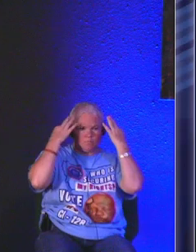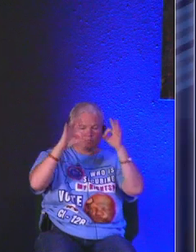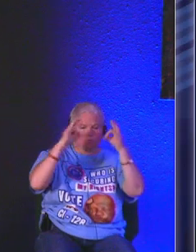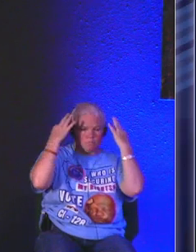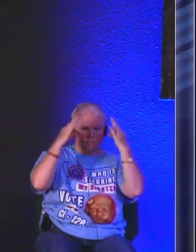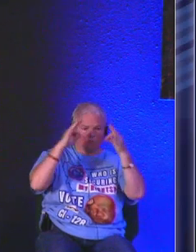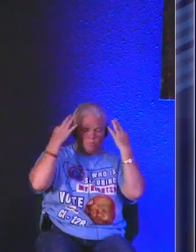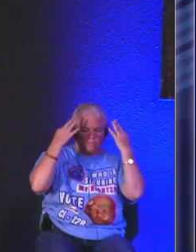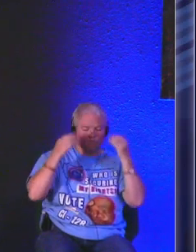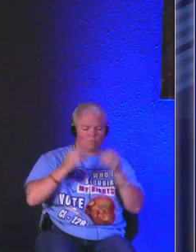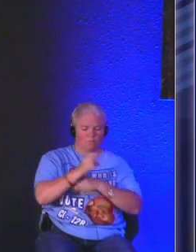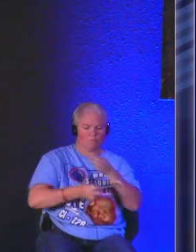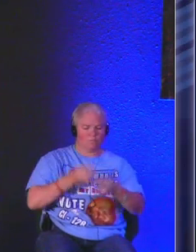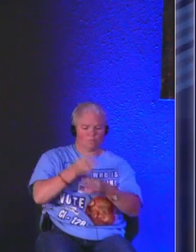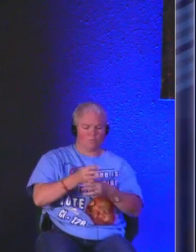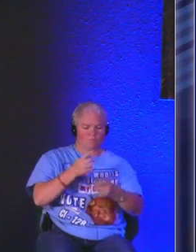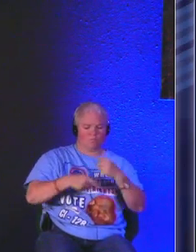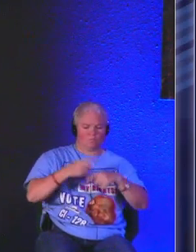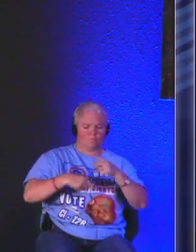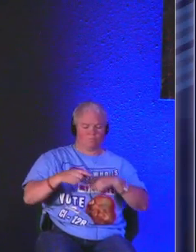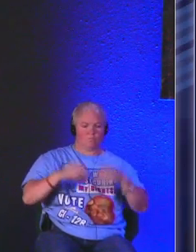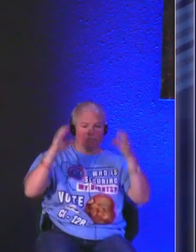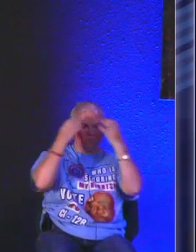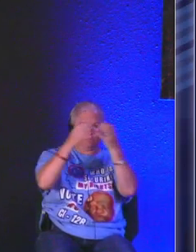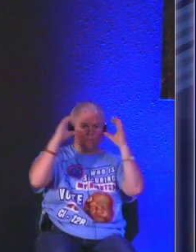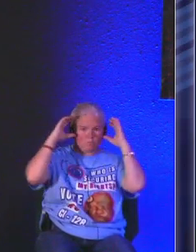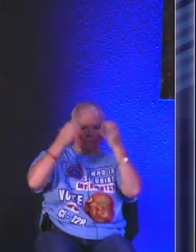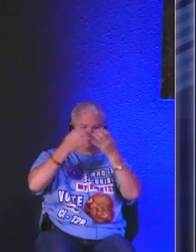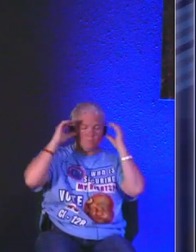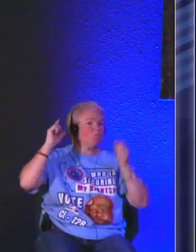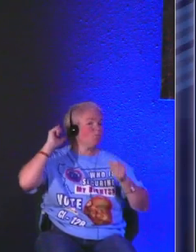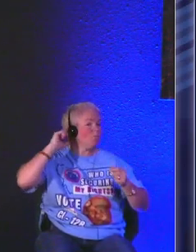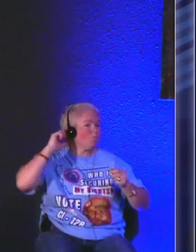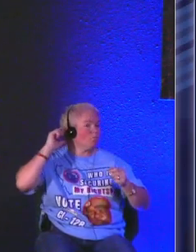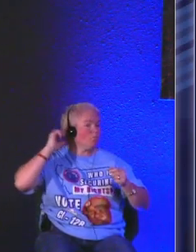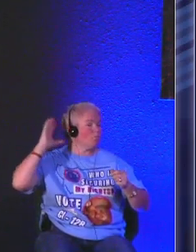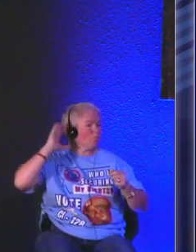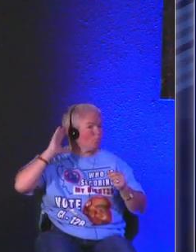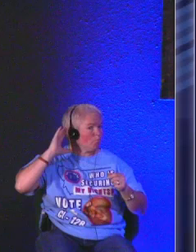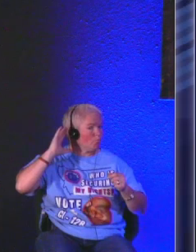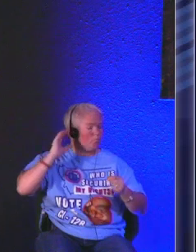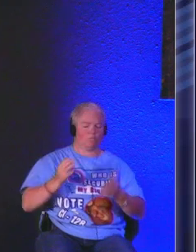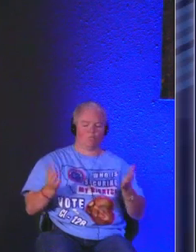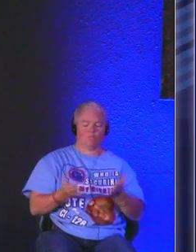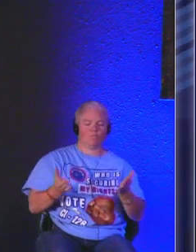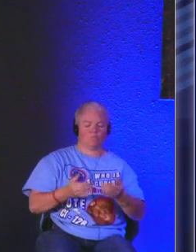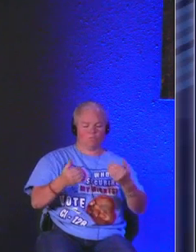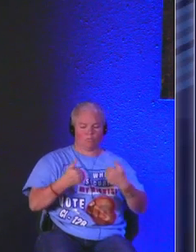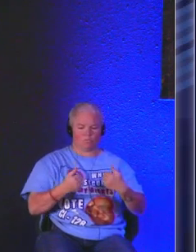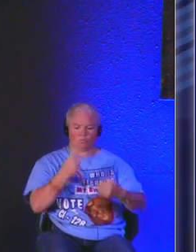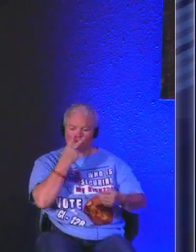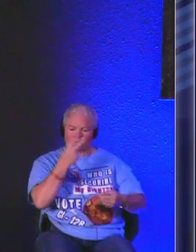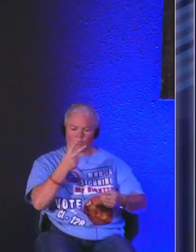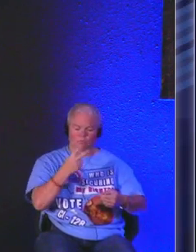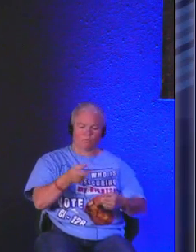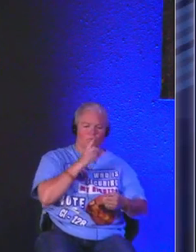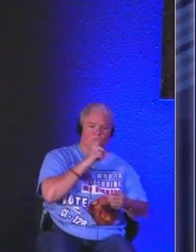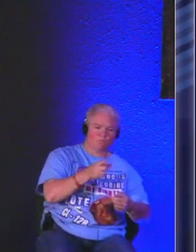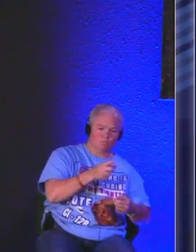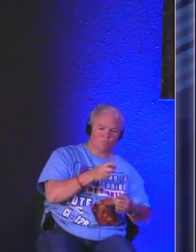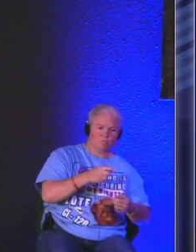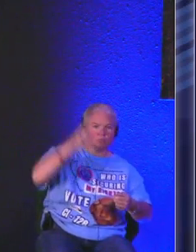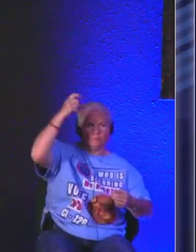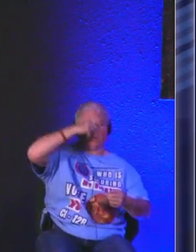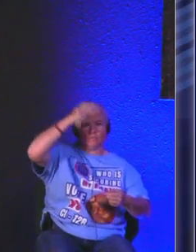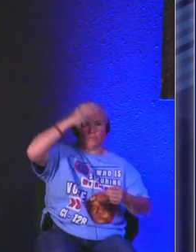of the world and let us come in here and fully focus on you with ears to hear what you would have to say to each one of